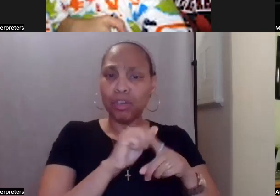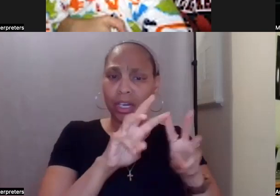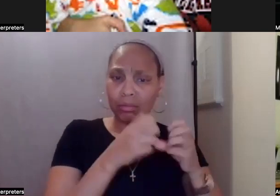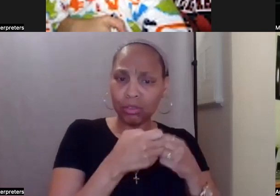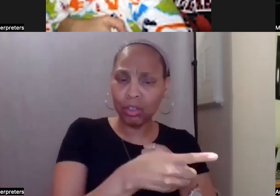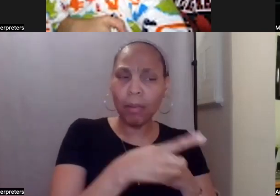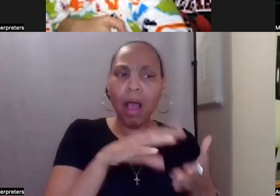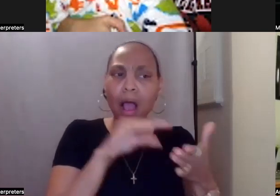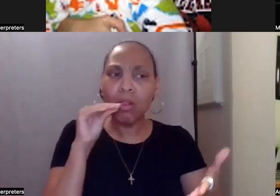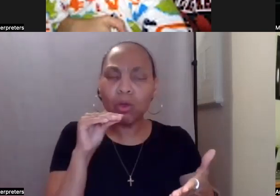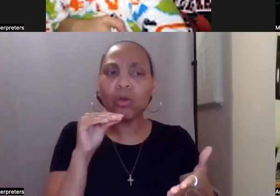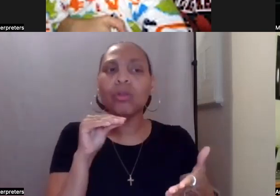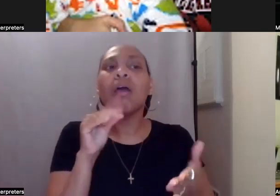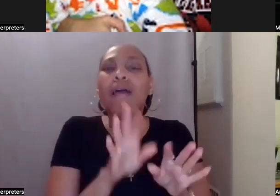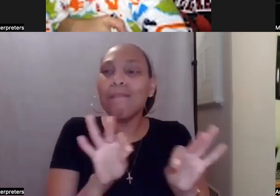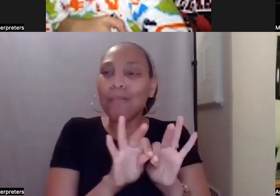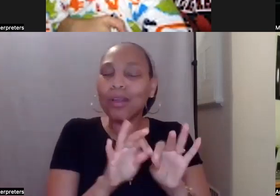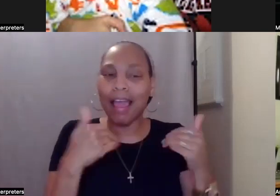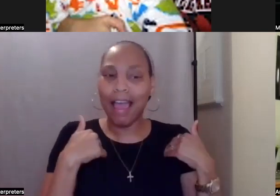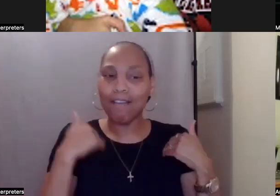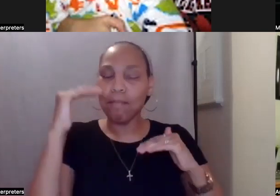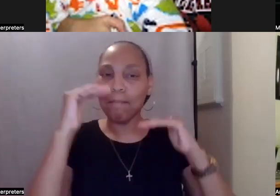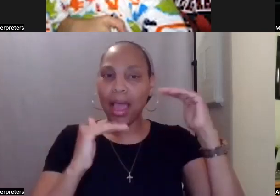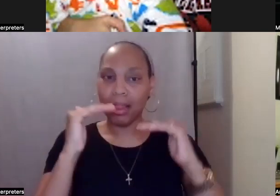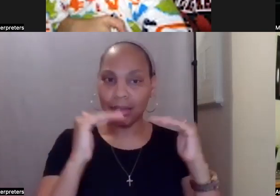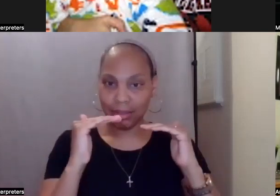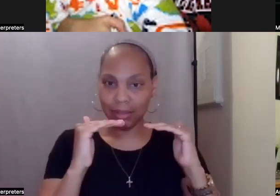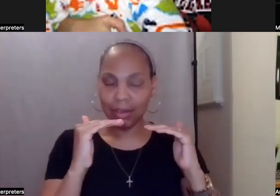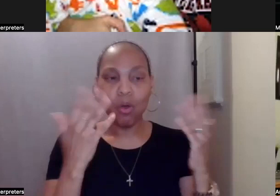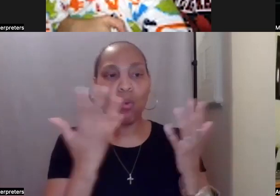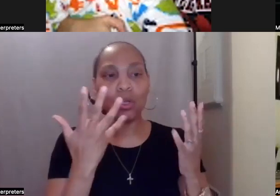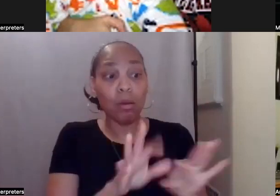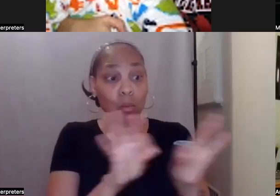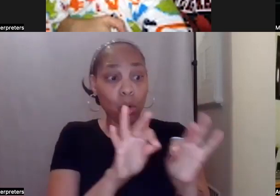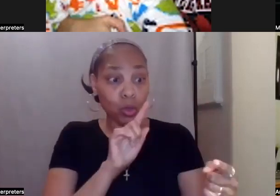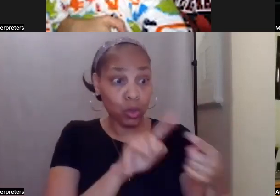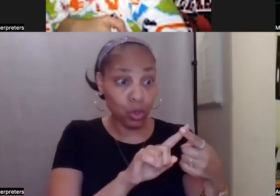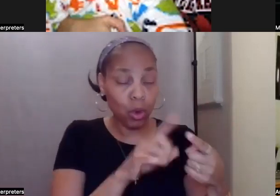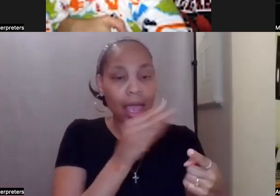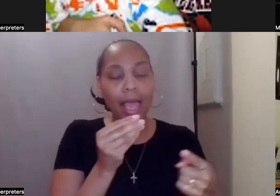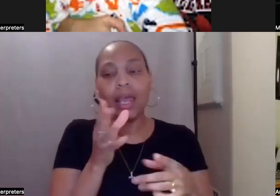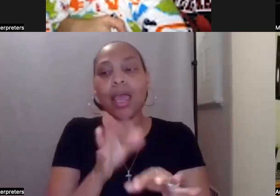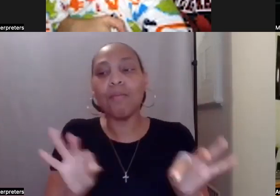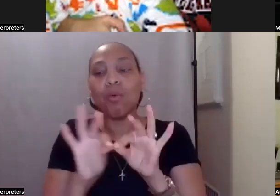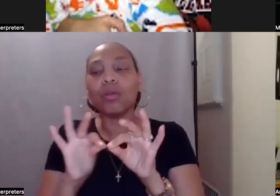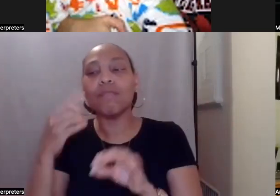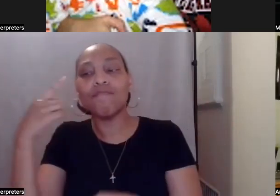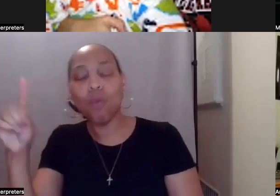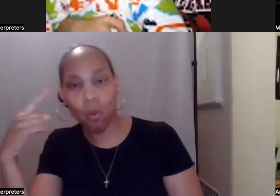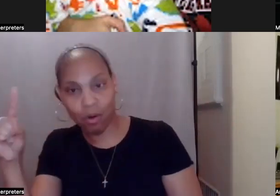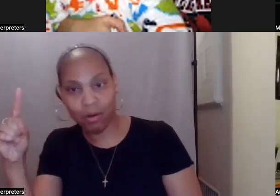balance between what's important to and what's important for, like the wheelchair tie downs. And